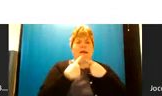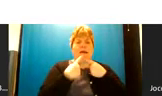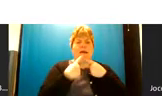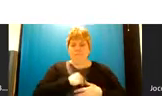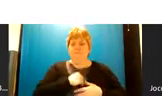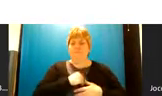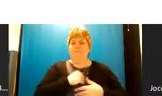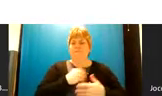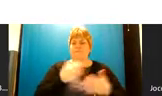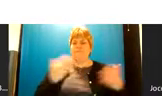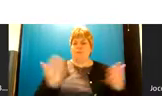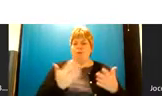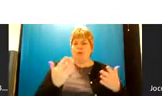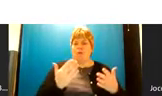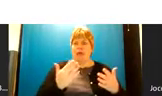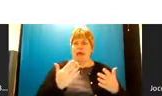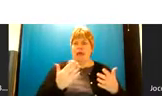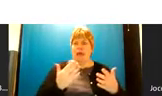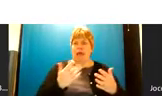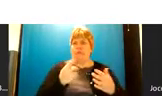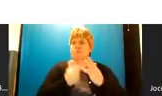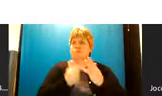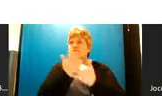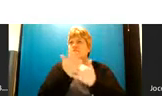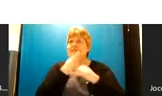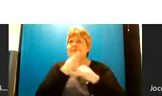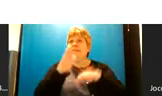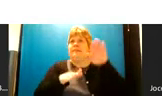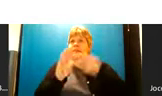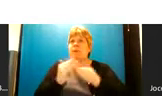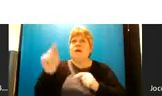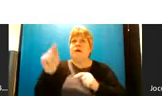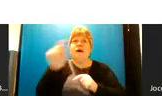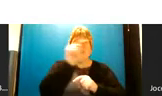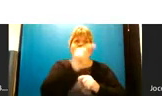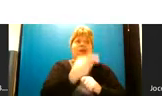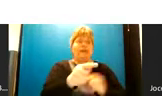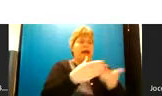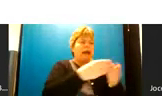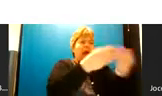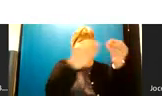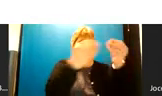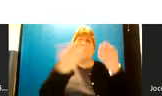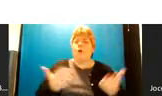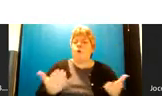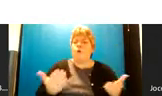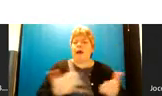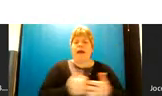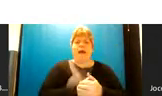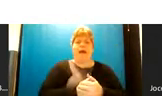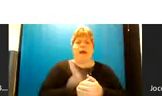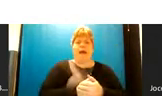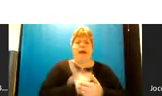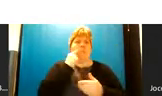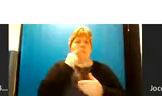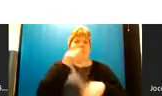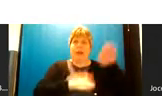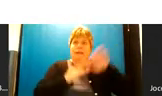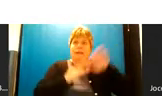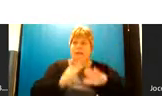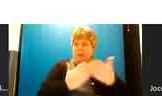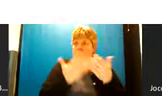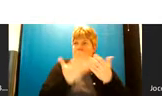are accessing similar services and we're looking at where the gaps are we're looking at my where there might be similar services